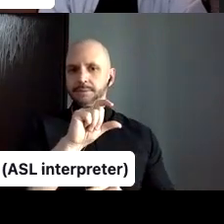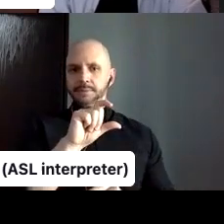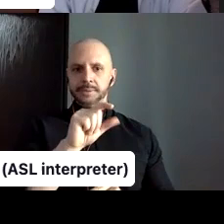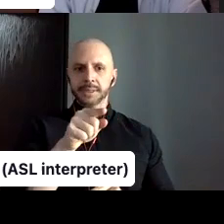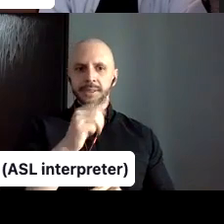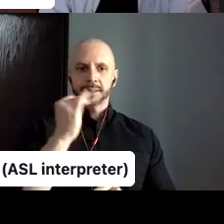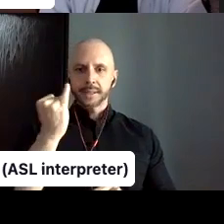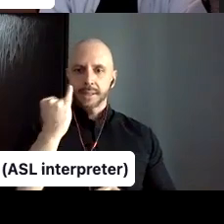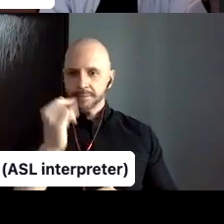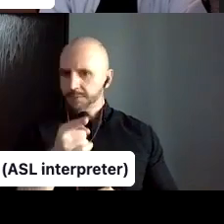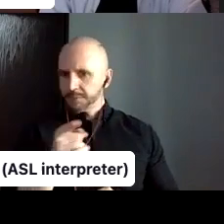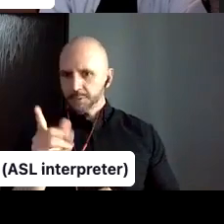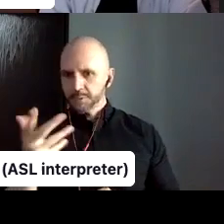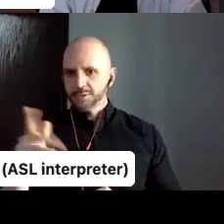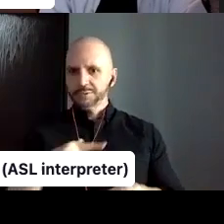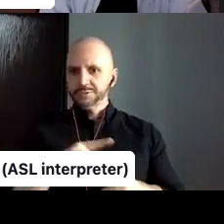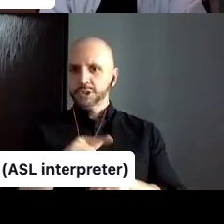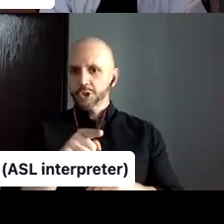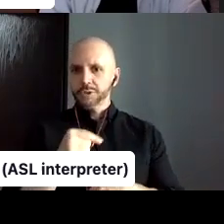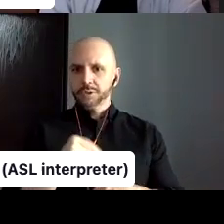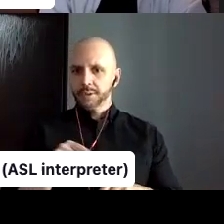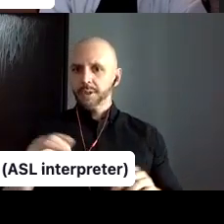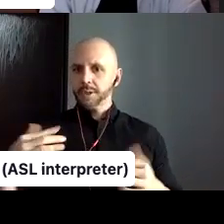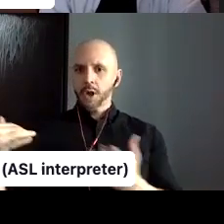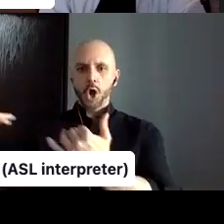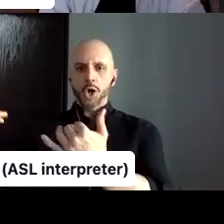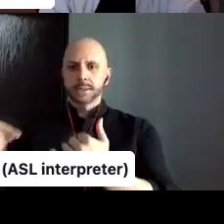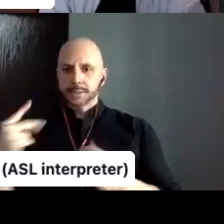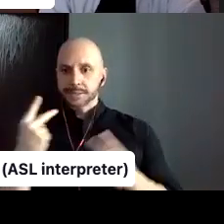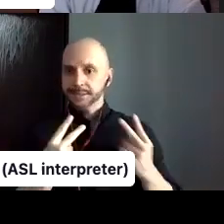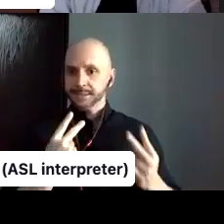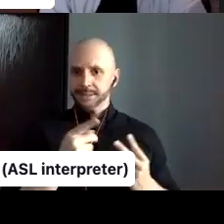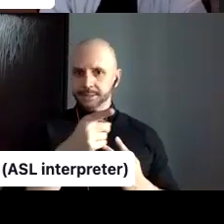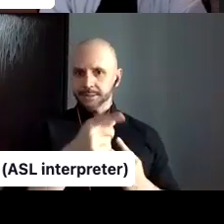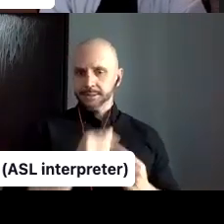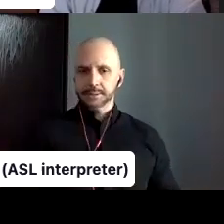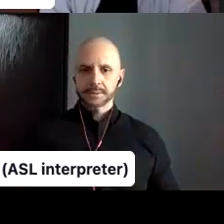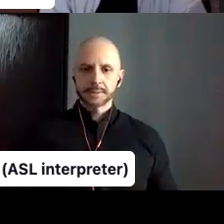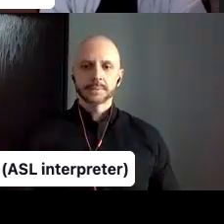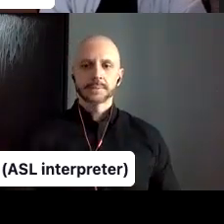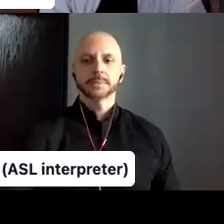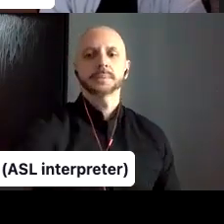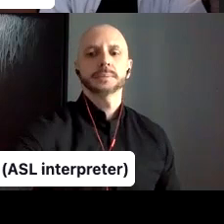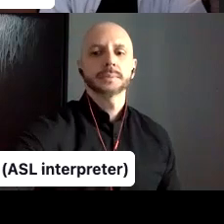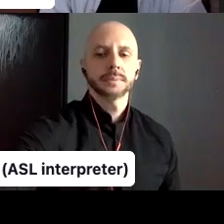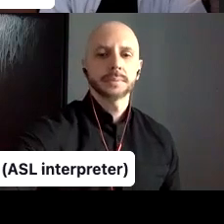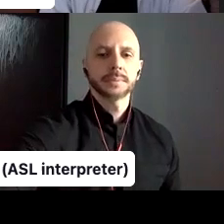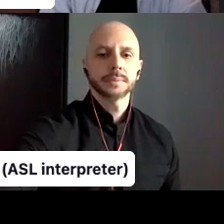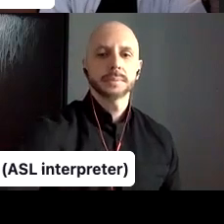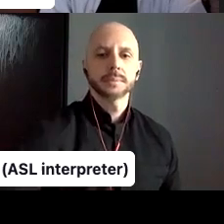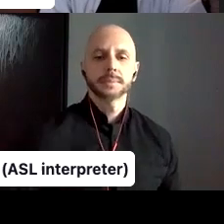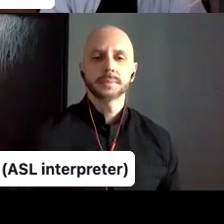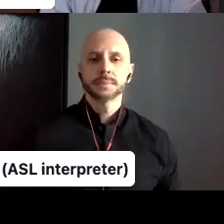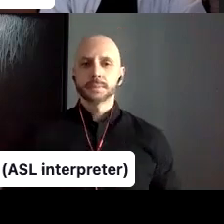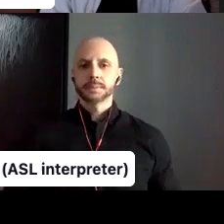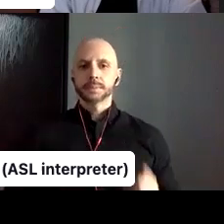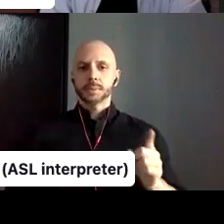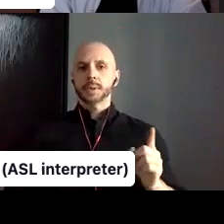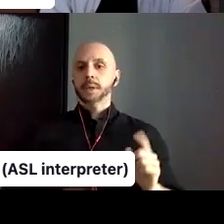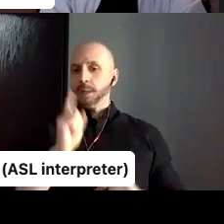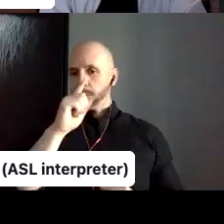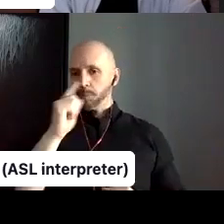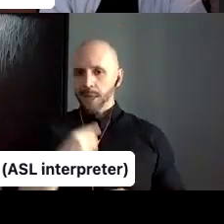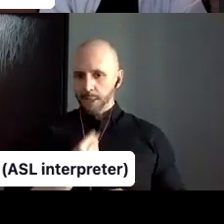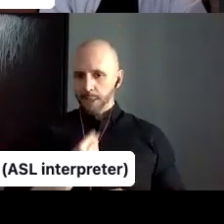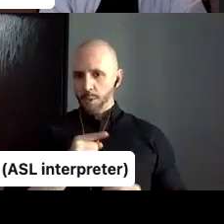don't know if anyone in the audience has seen the book, but yeah, it's, um, and also of course this, like this black and white kind of filter that,